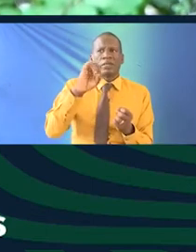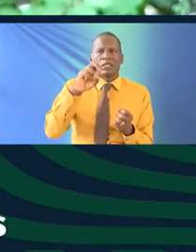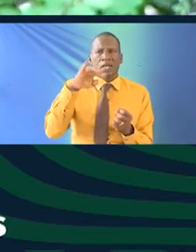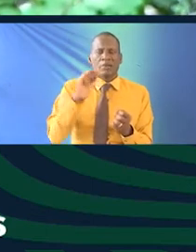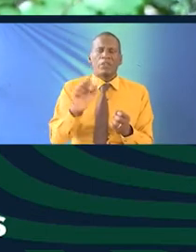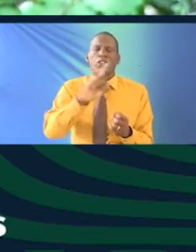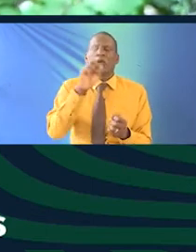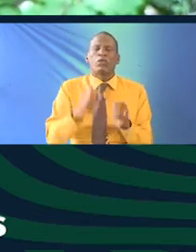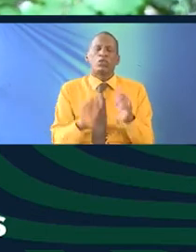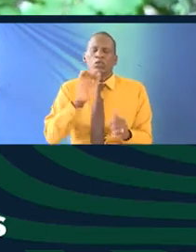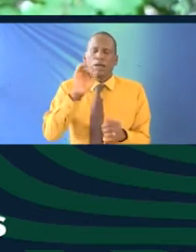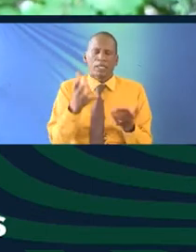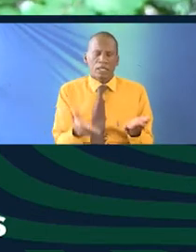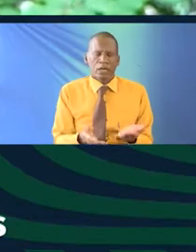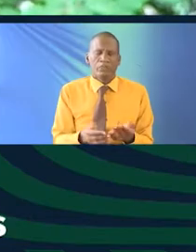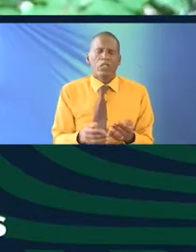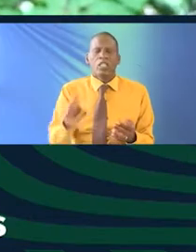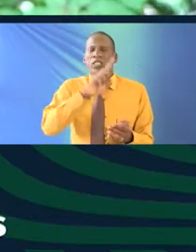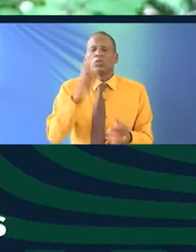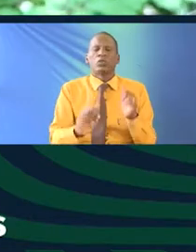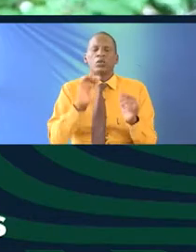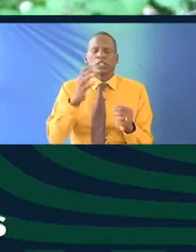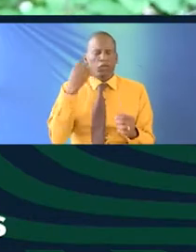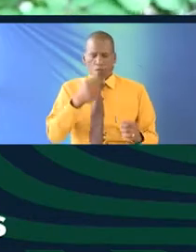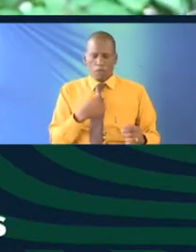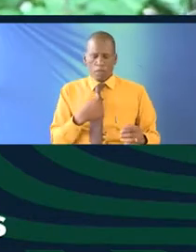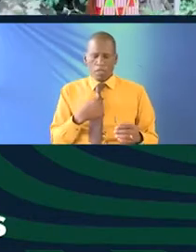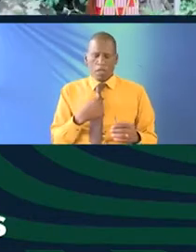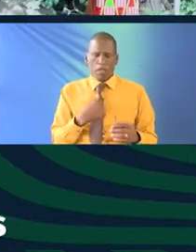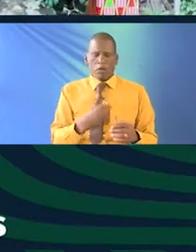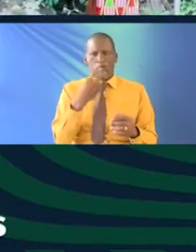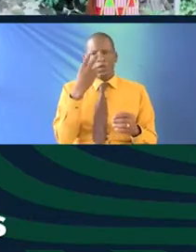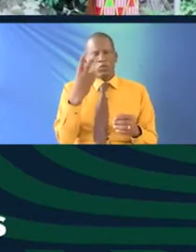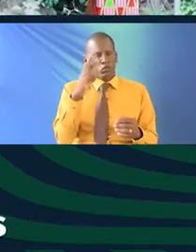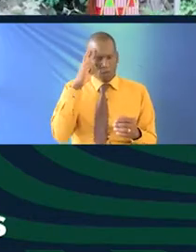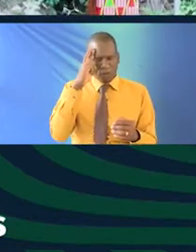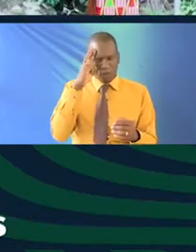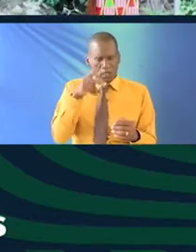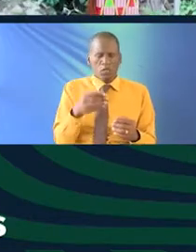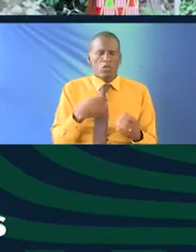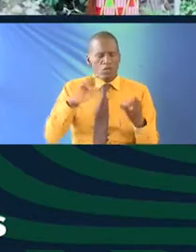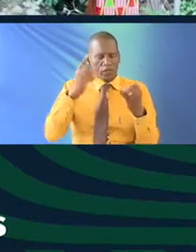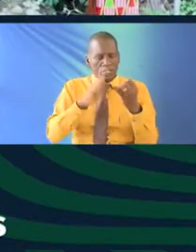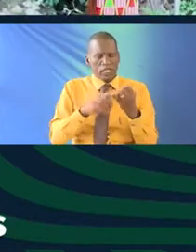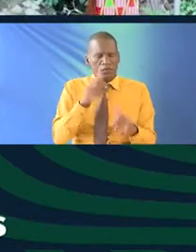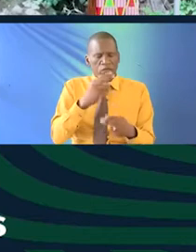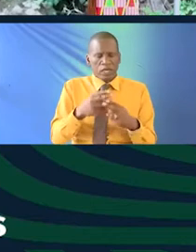amnesia so the question that you're asking which is I think for me to do with two kinds of memory so you have